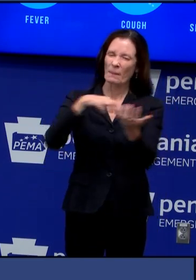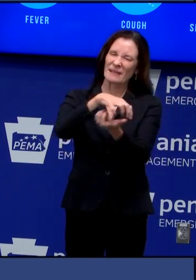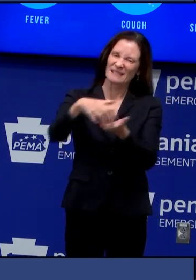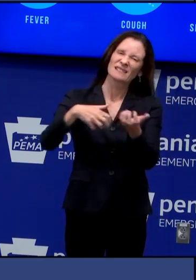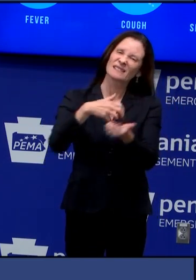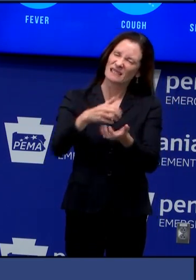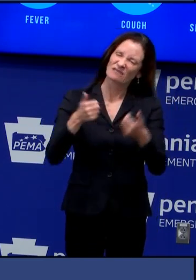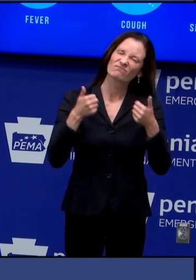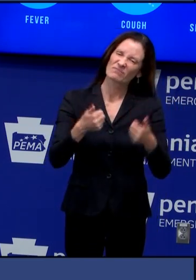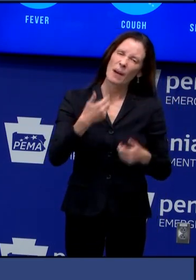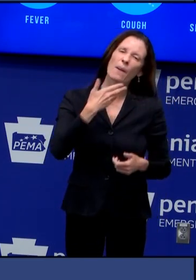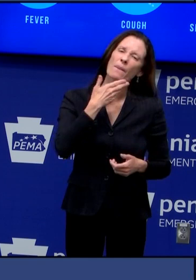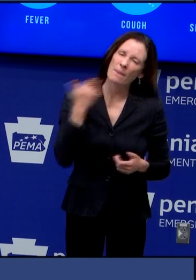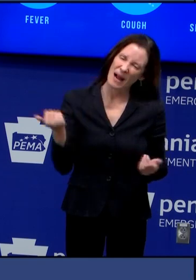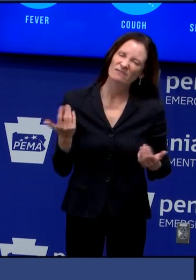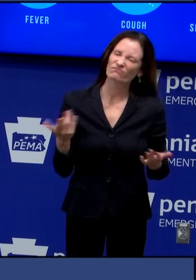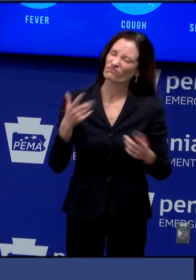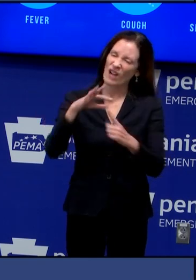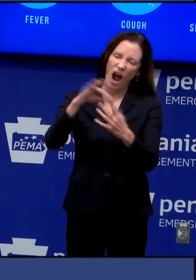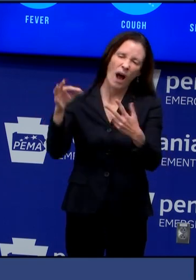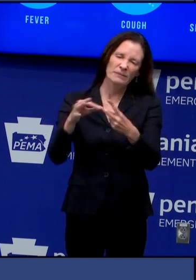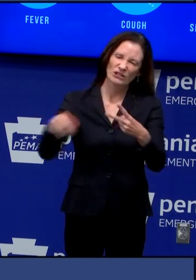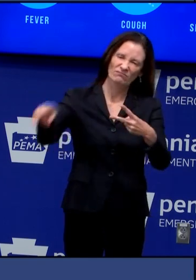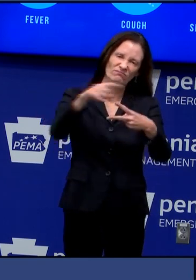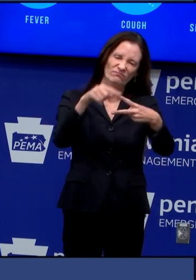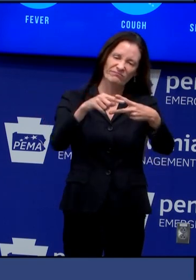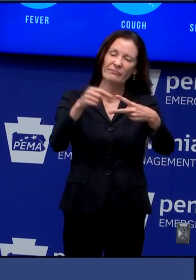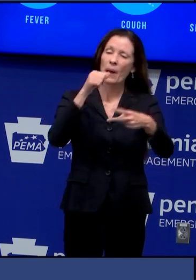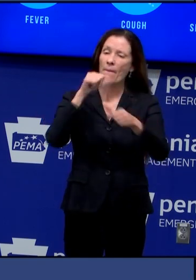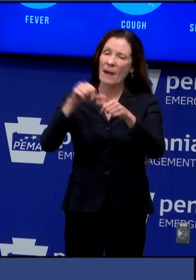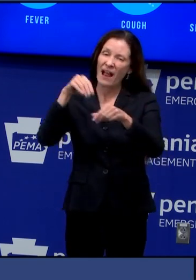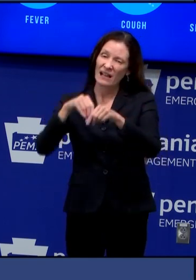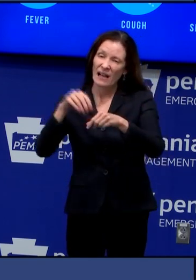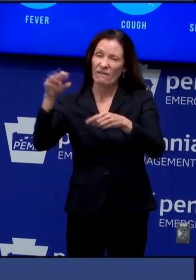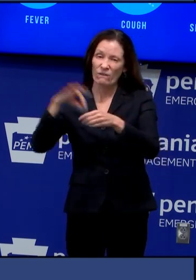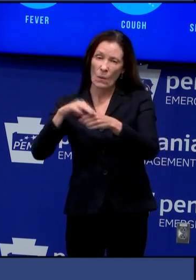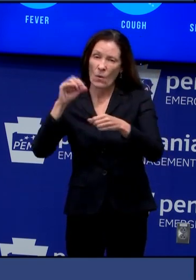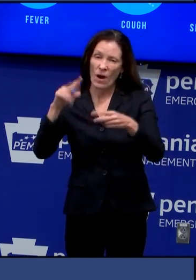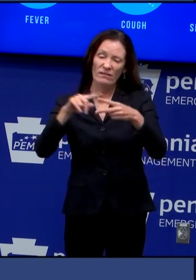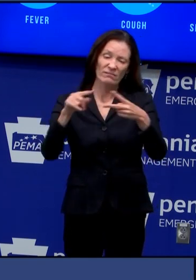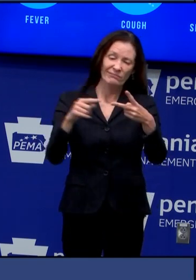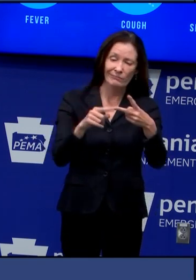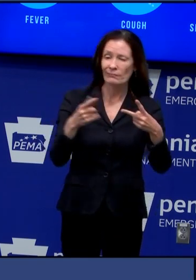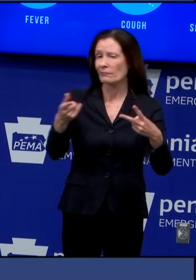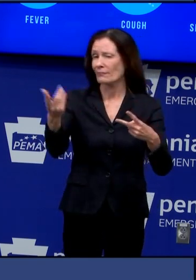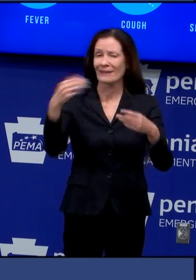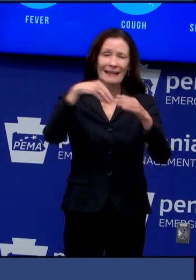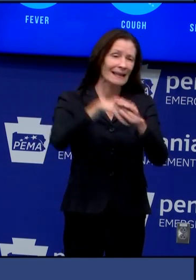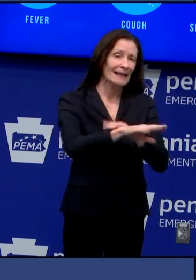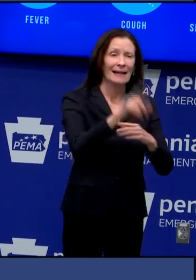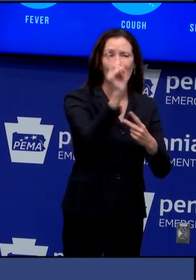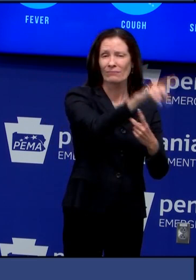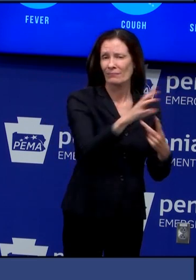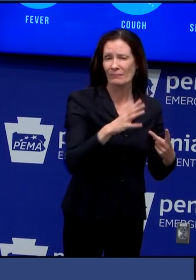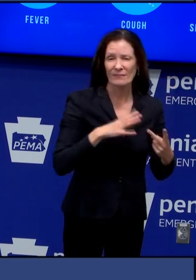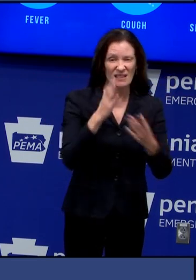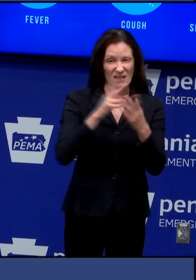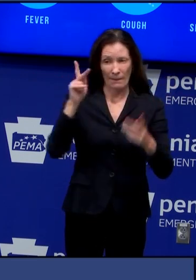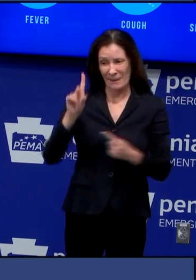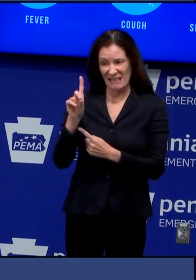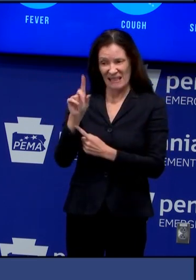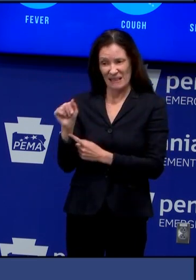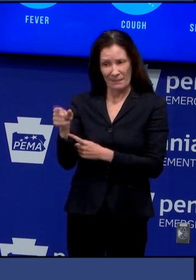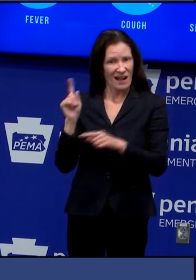options for both so the biggest reason is that voters with disabilities certain voters with disabilities cannot